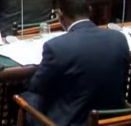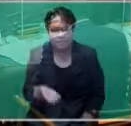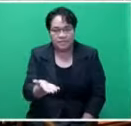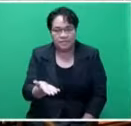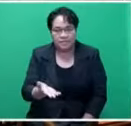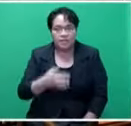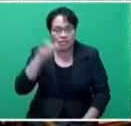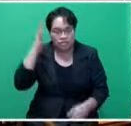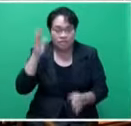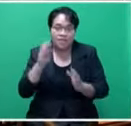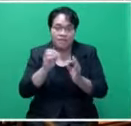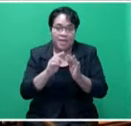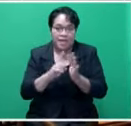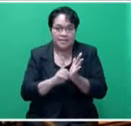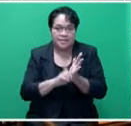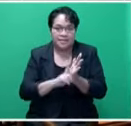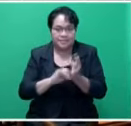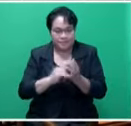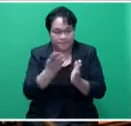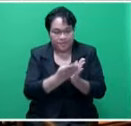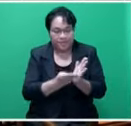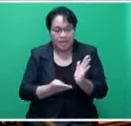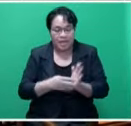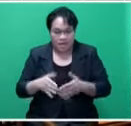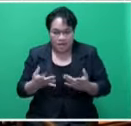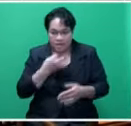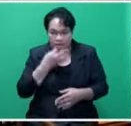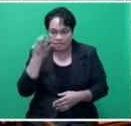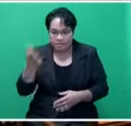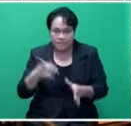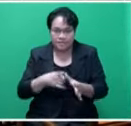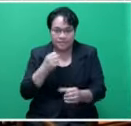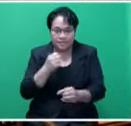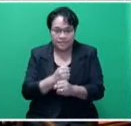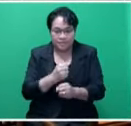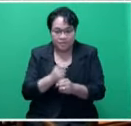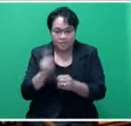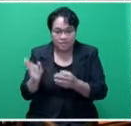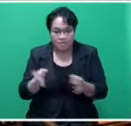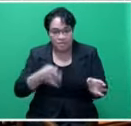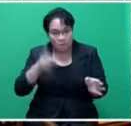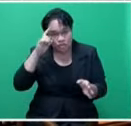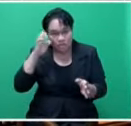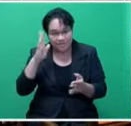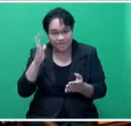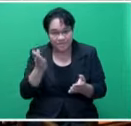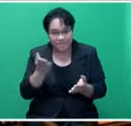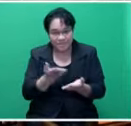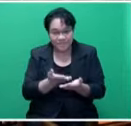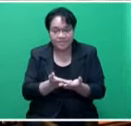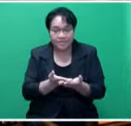Consideration of bills. I now call upon the Honorable Attorney General to move his motion. You have the floor,